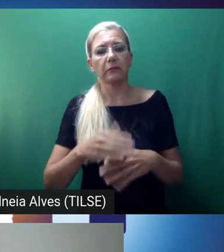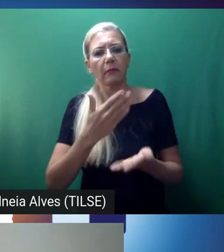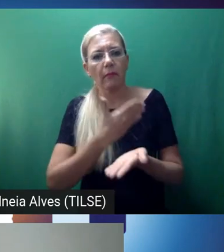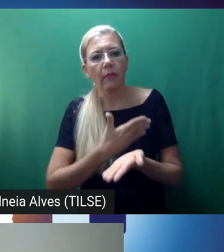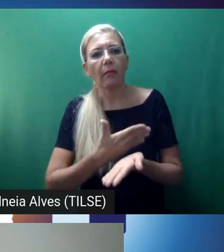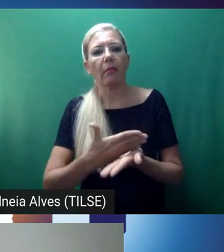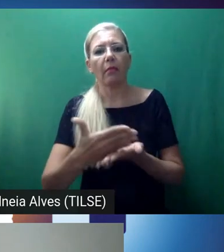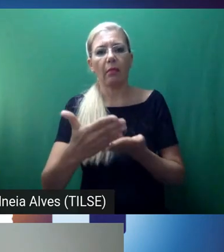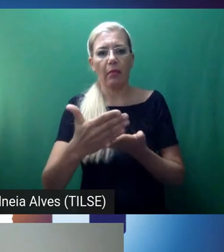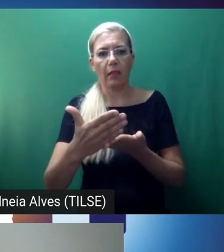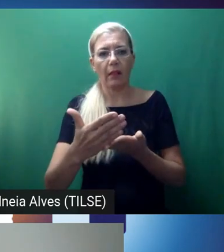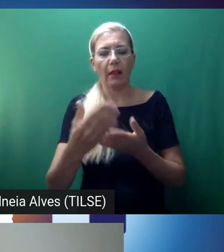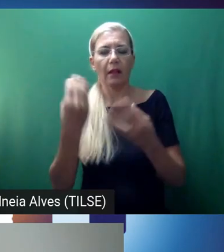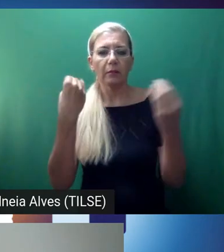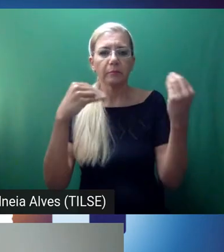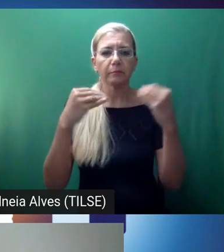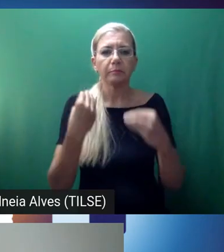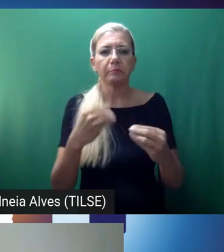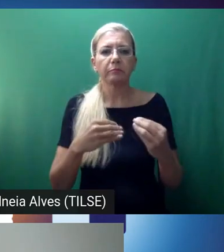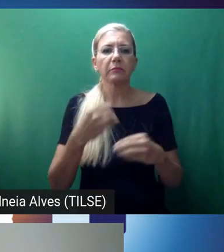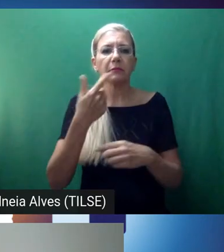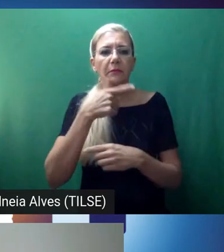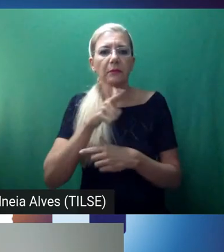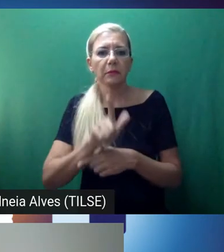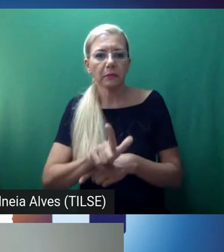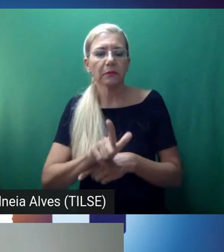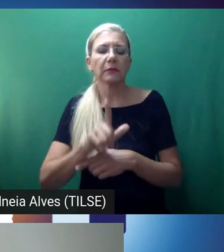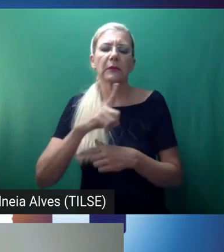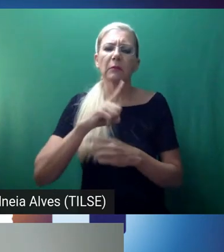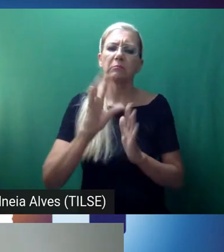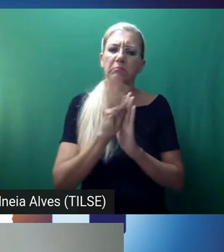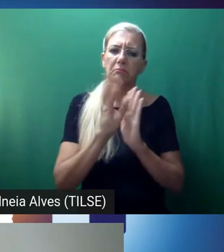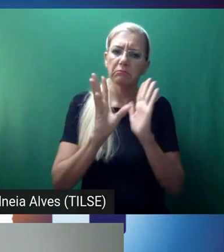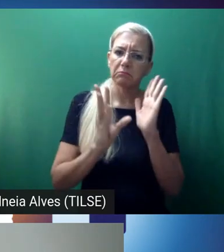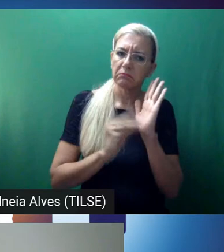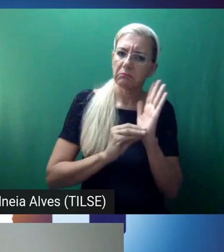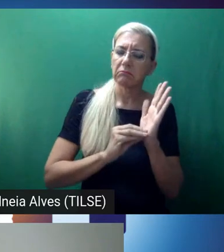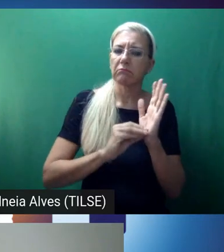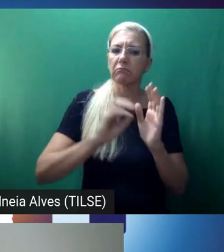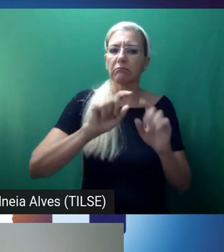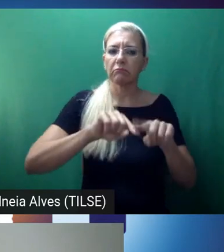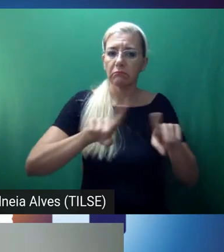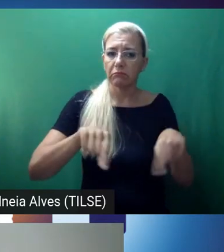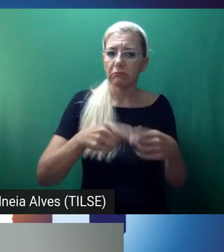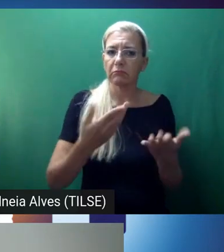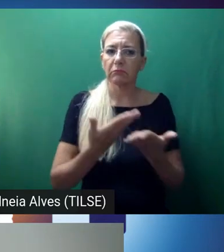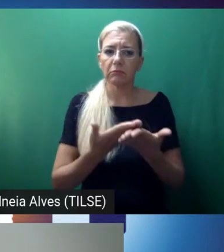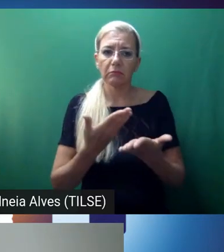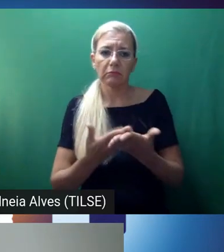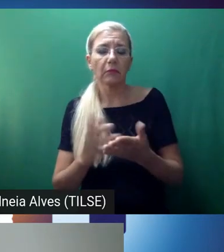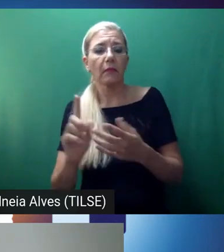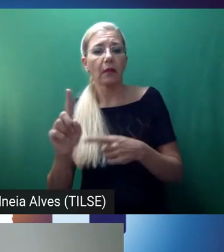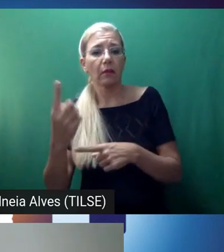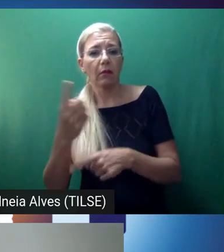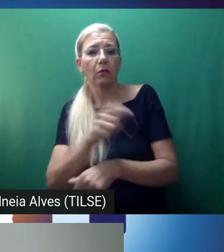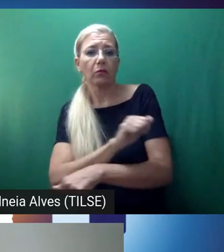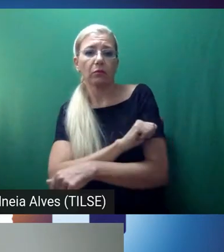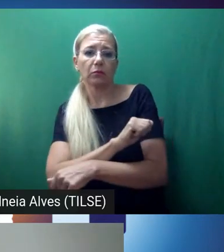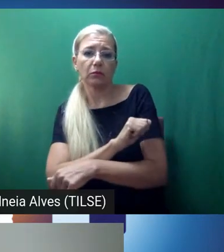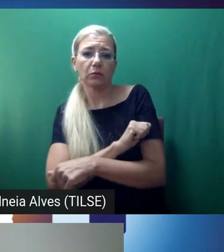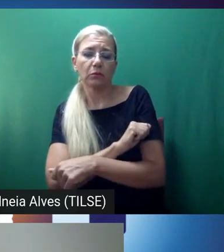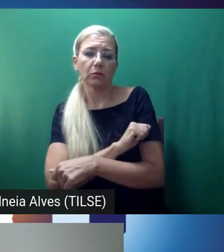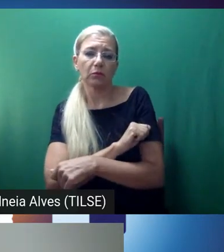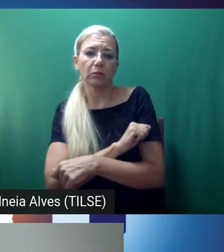language objectives for a content class. And I gave an example of one, which is students at a B1 level